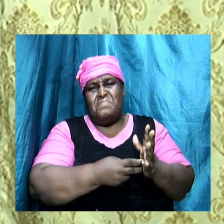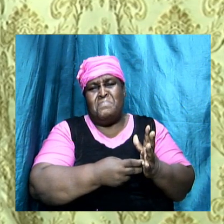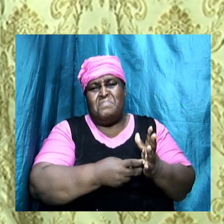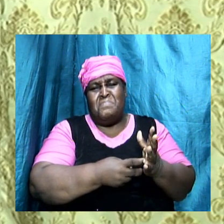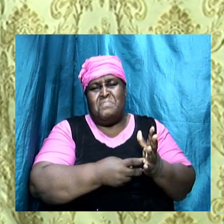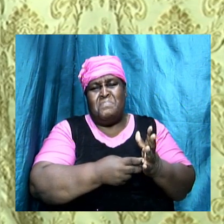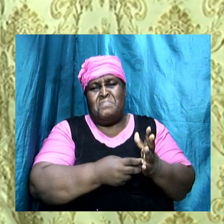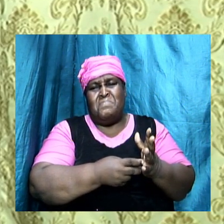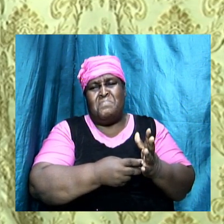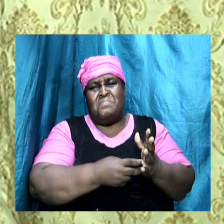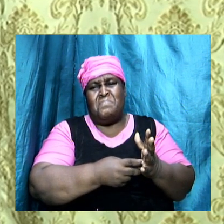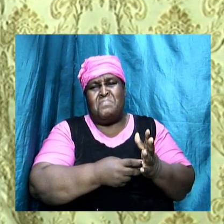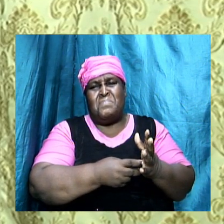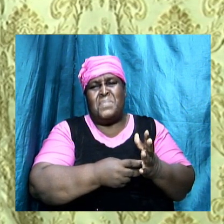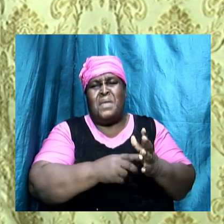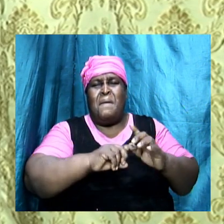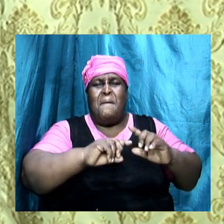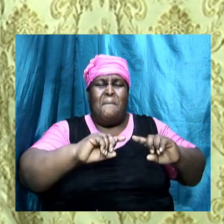you have